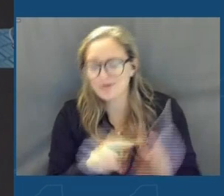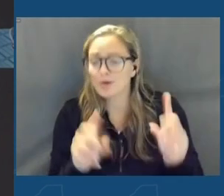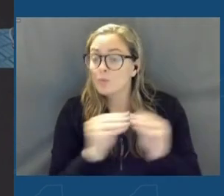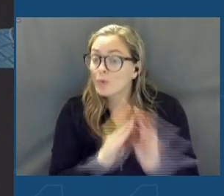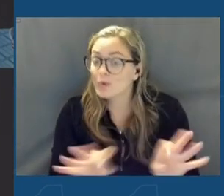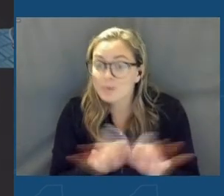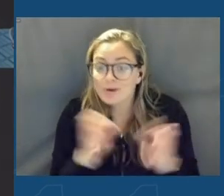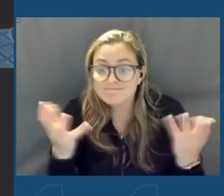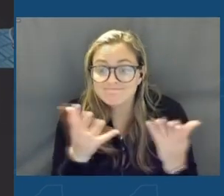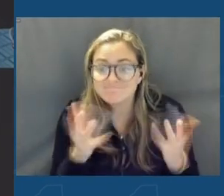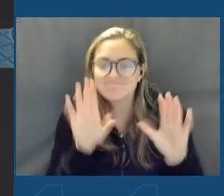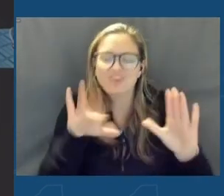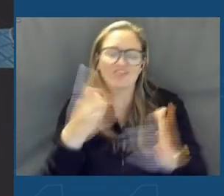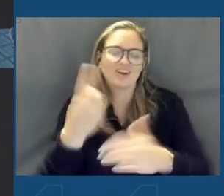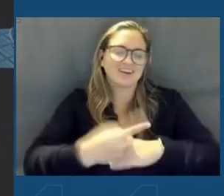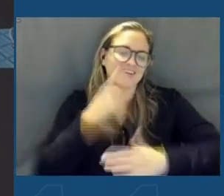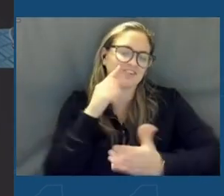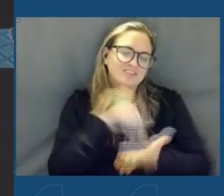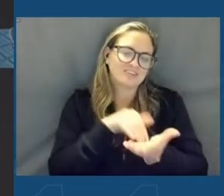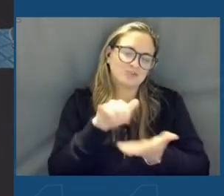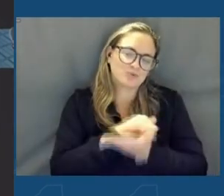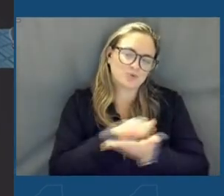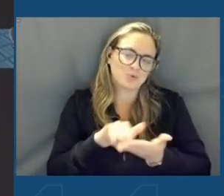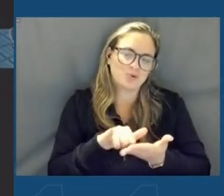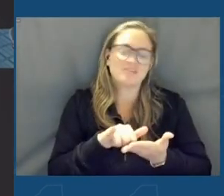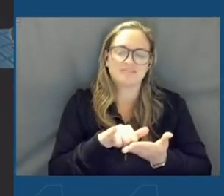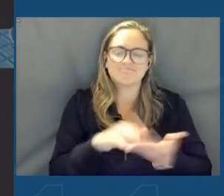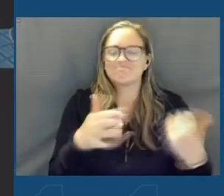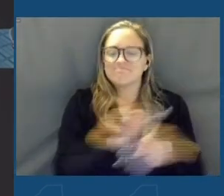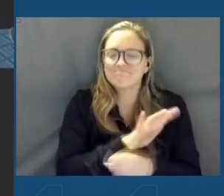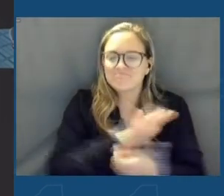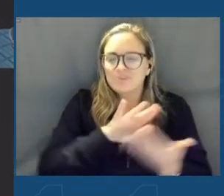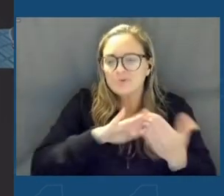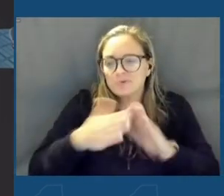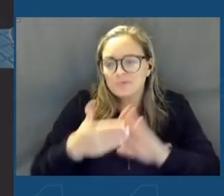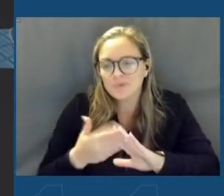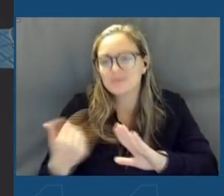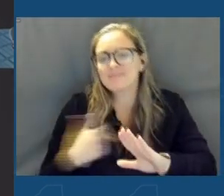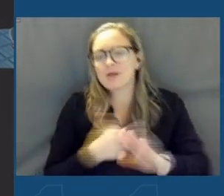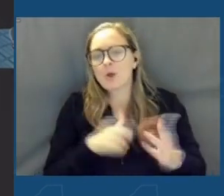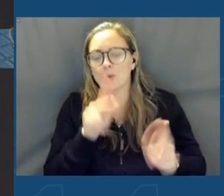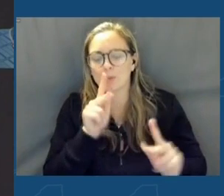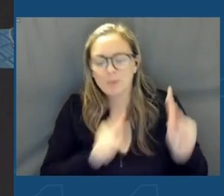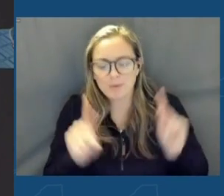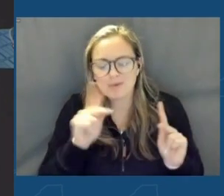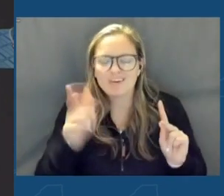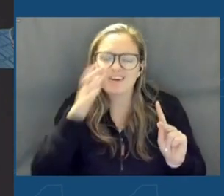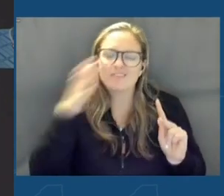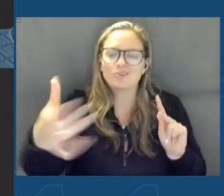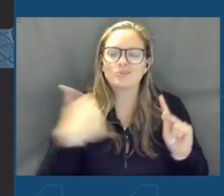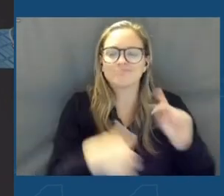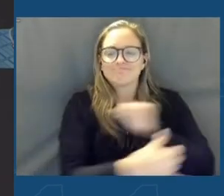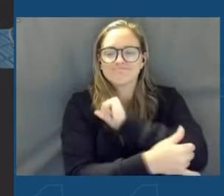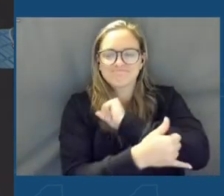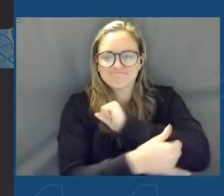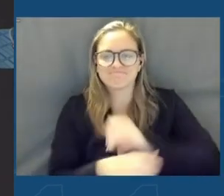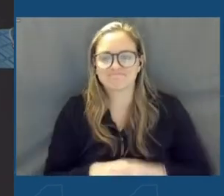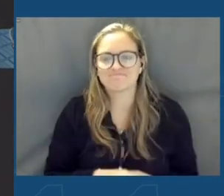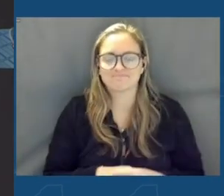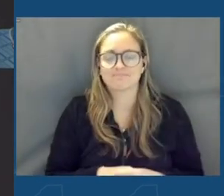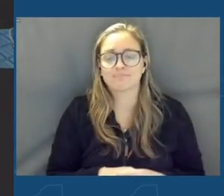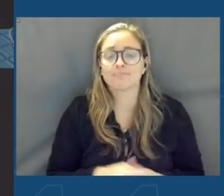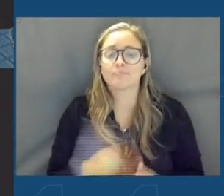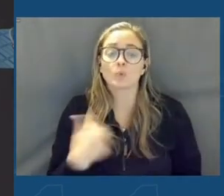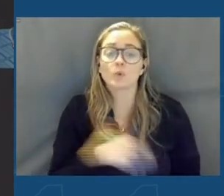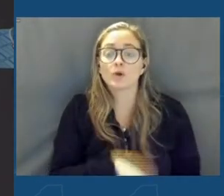it's a great day for central New York, for our whole community, for our people, for our future, and for our country. We are